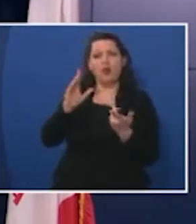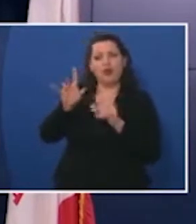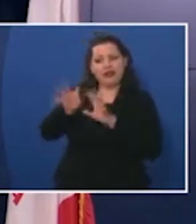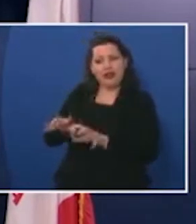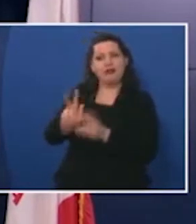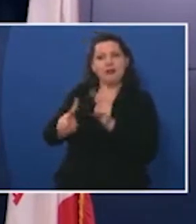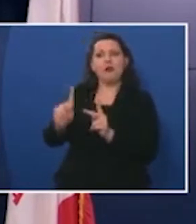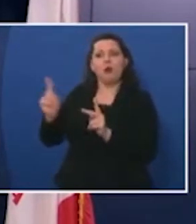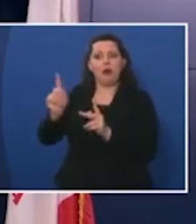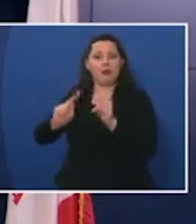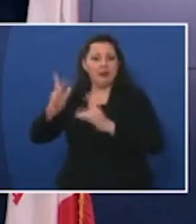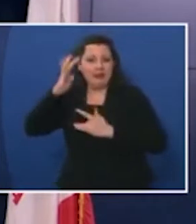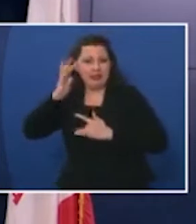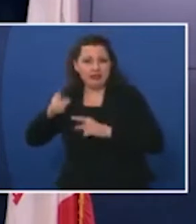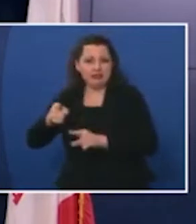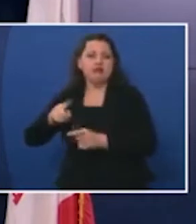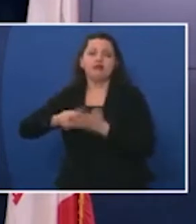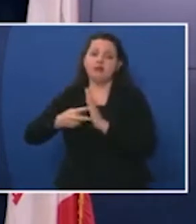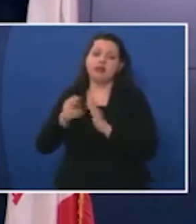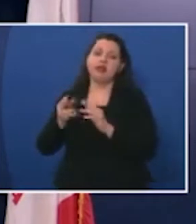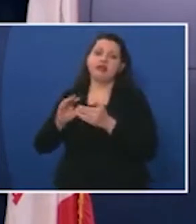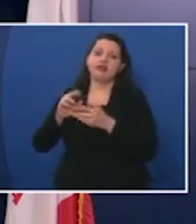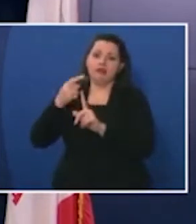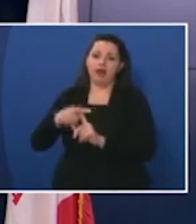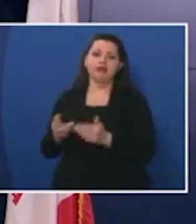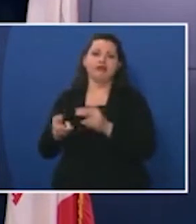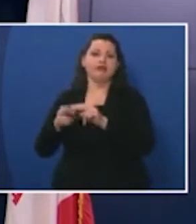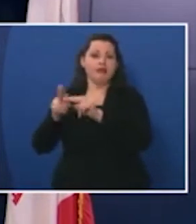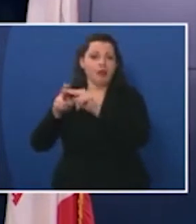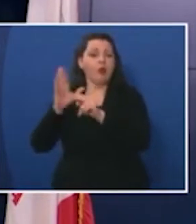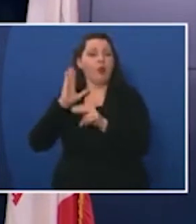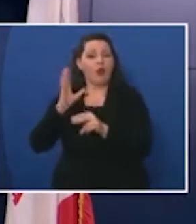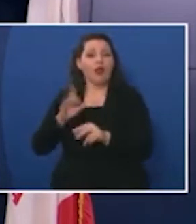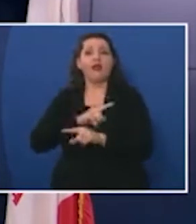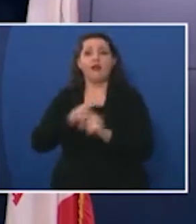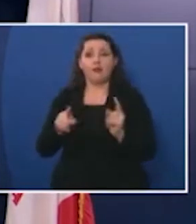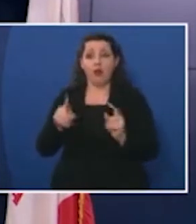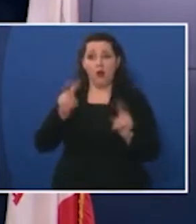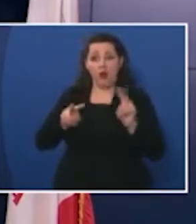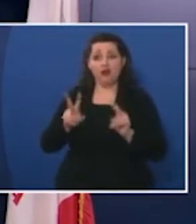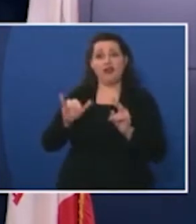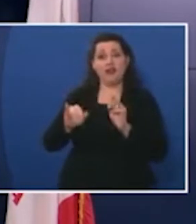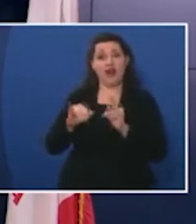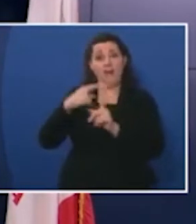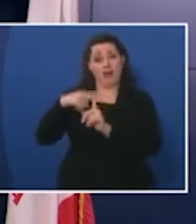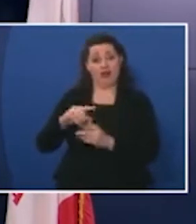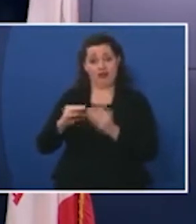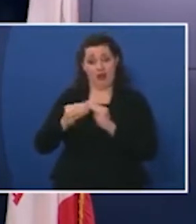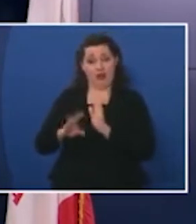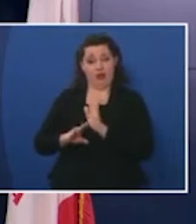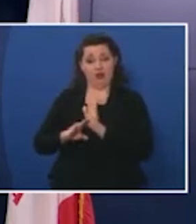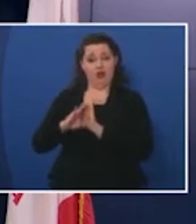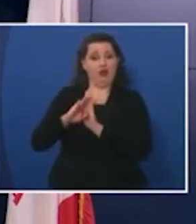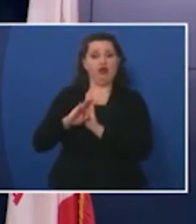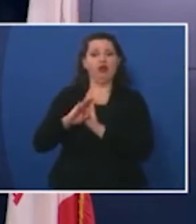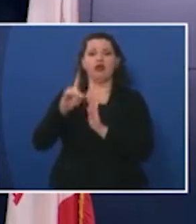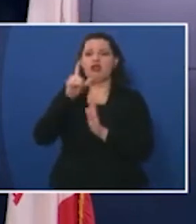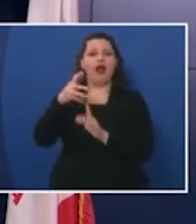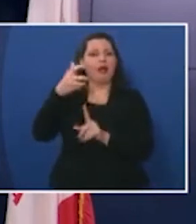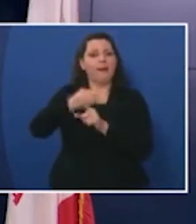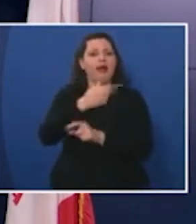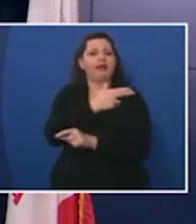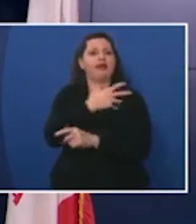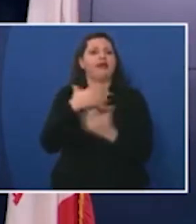numbers continue to rise but what we want to watch is we want to make sure that that that that rise in the positive numbers is not impacting our health care